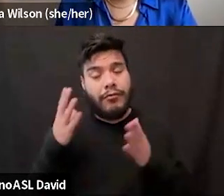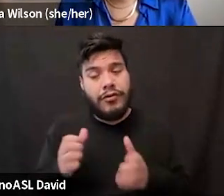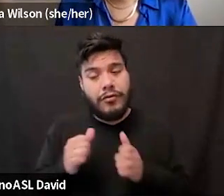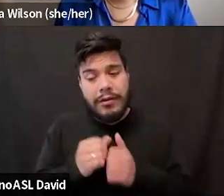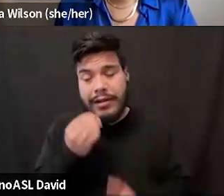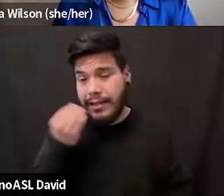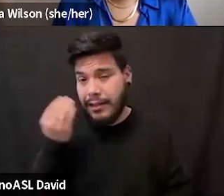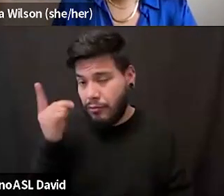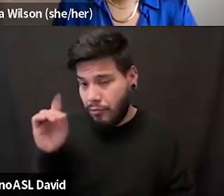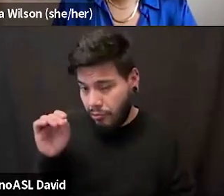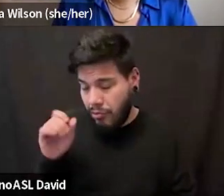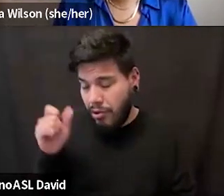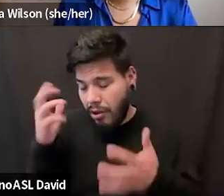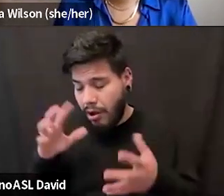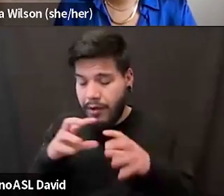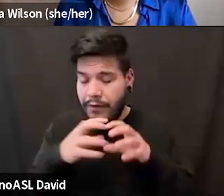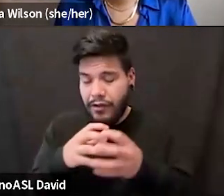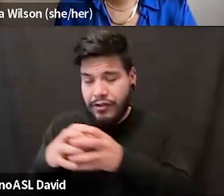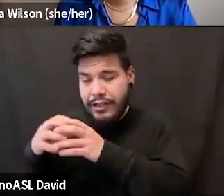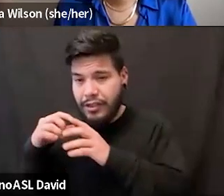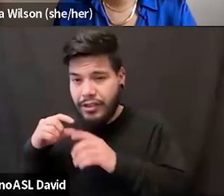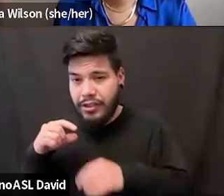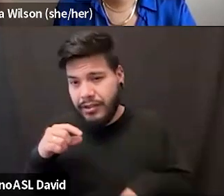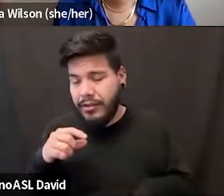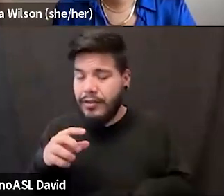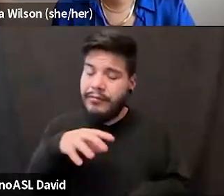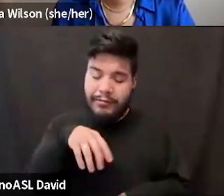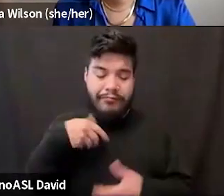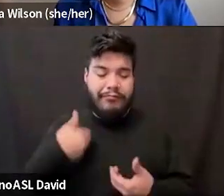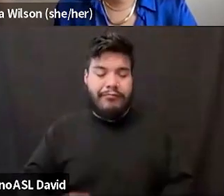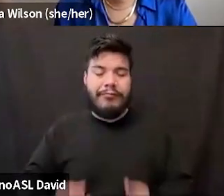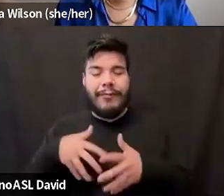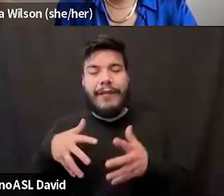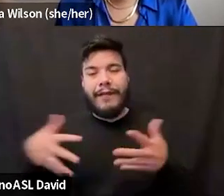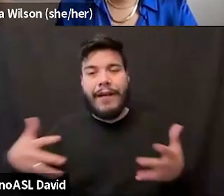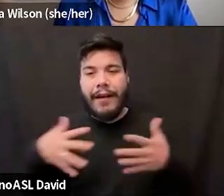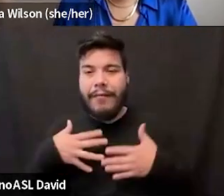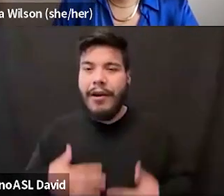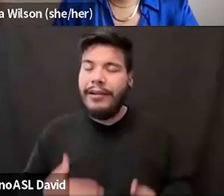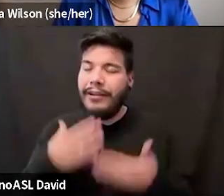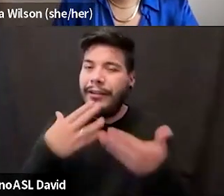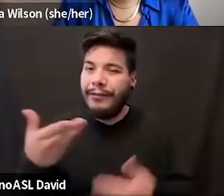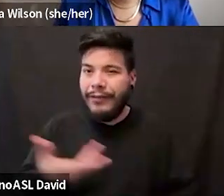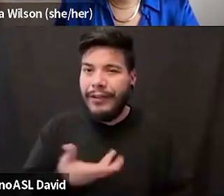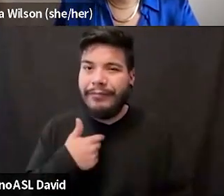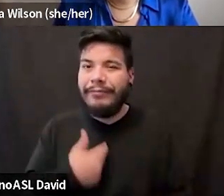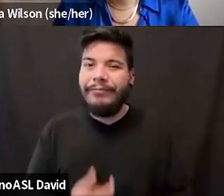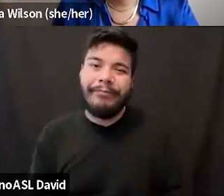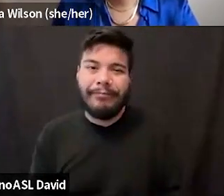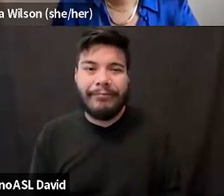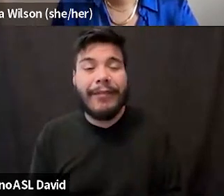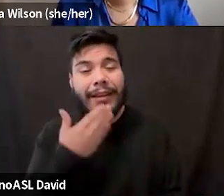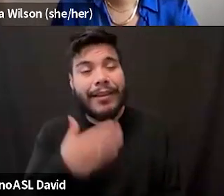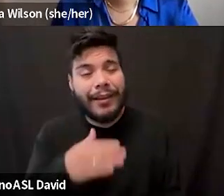a lot of intersections of being in a fat body. So thanks for having me. Thank you,